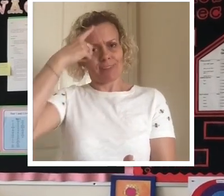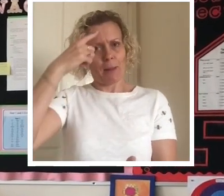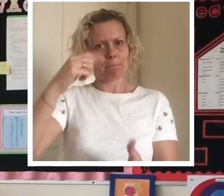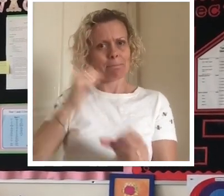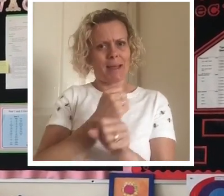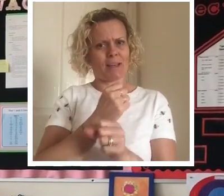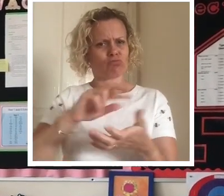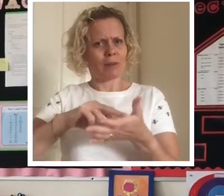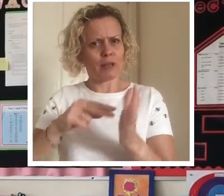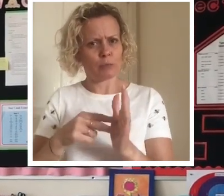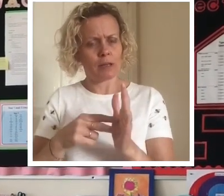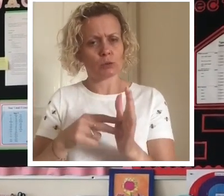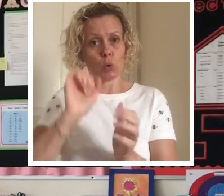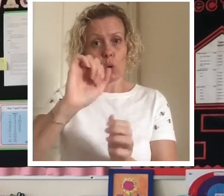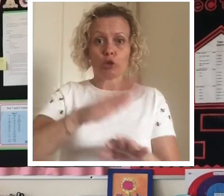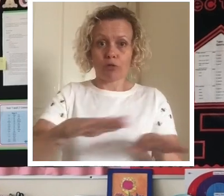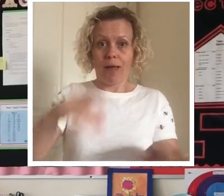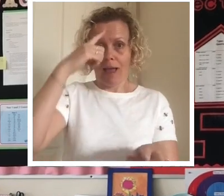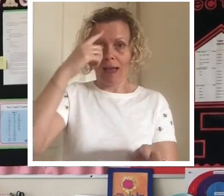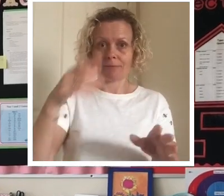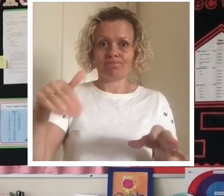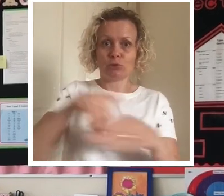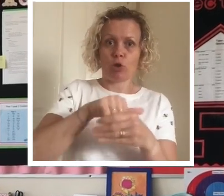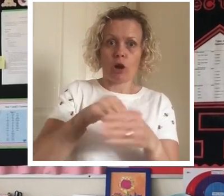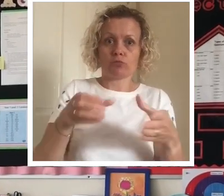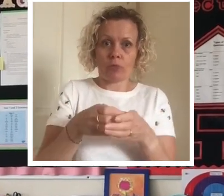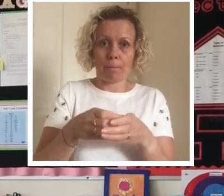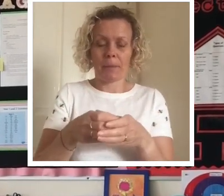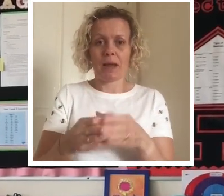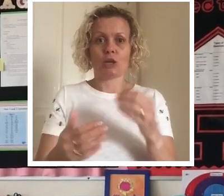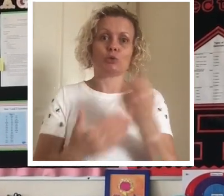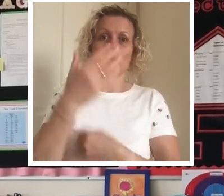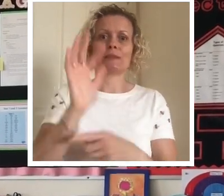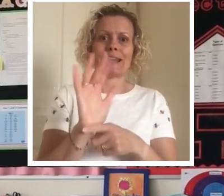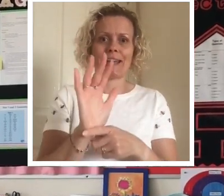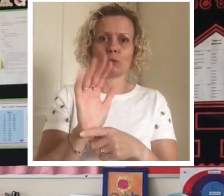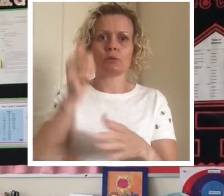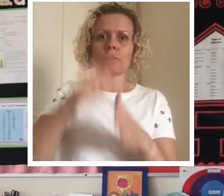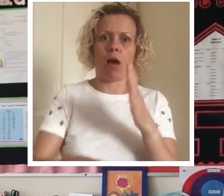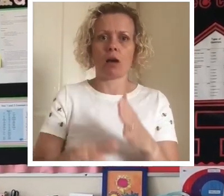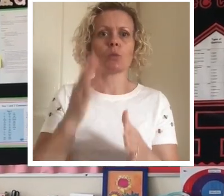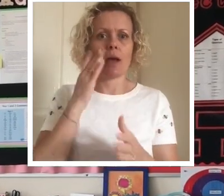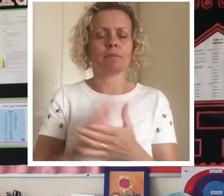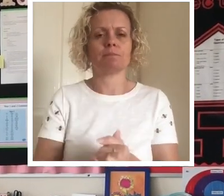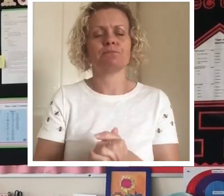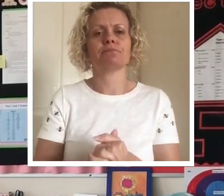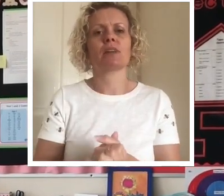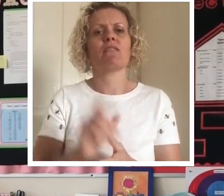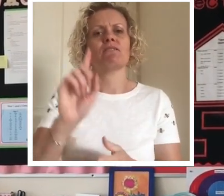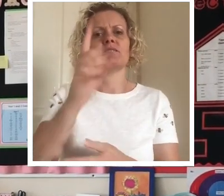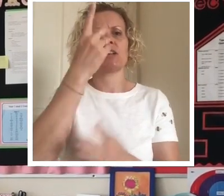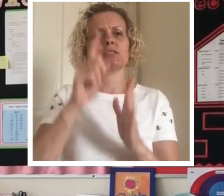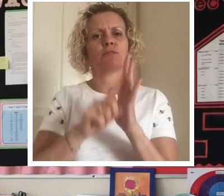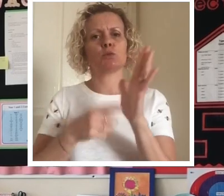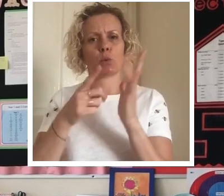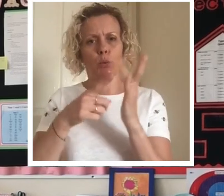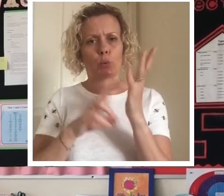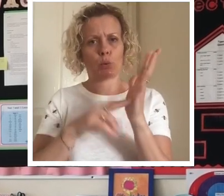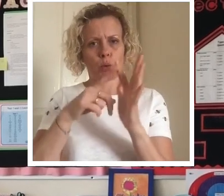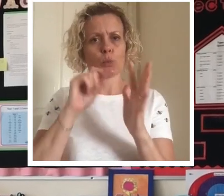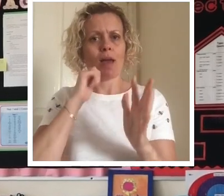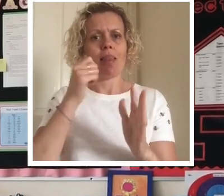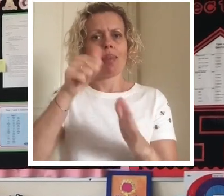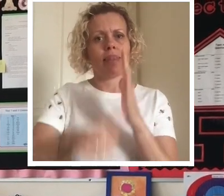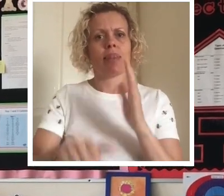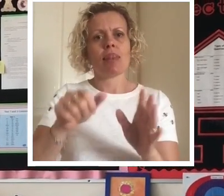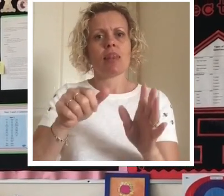your child to join a new pod and have a new starting date. From the 1st of June we'll be bringing back children from year